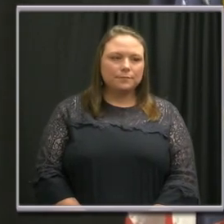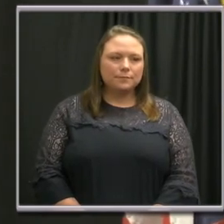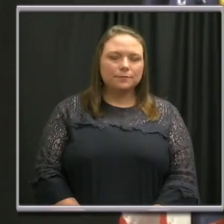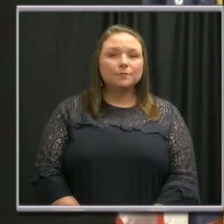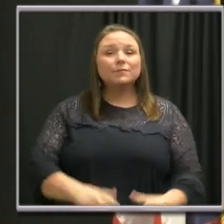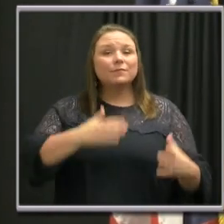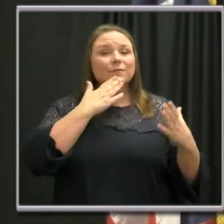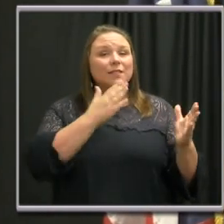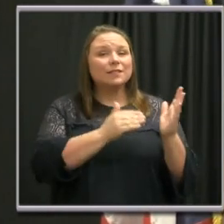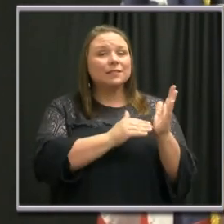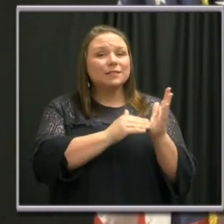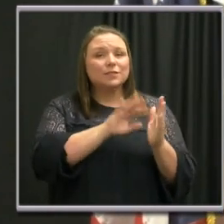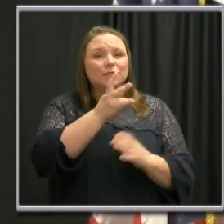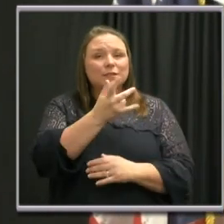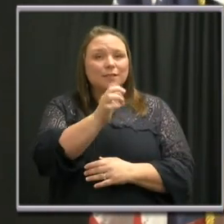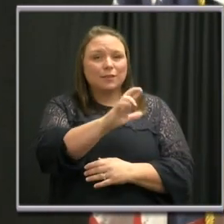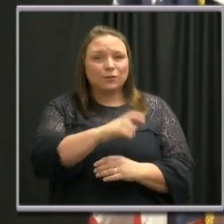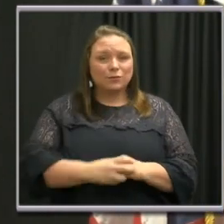Thank you, Dr. Jahanger.